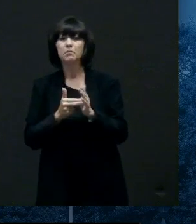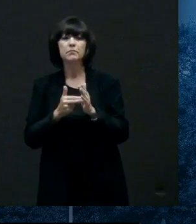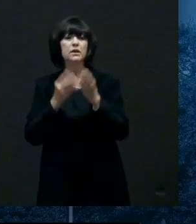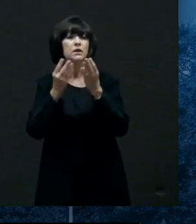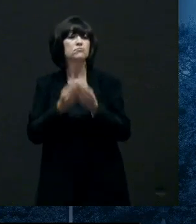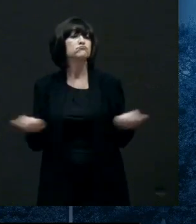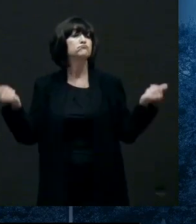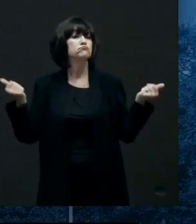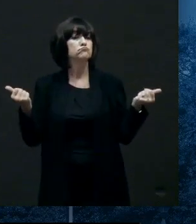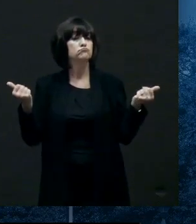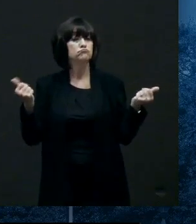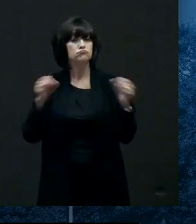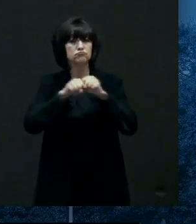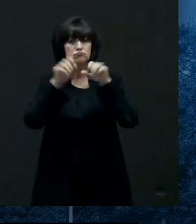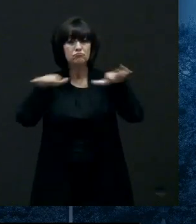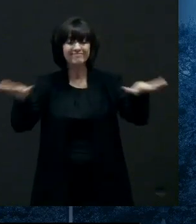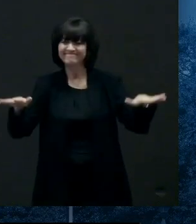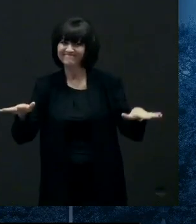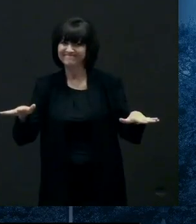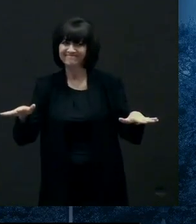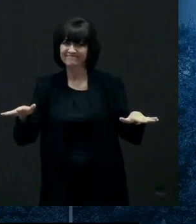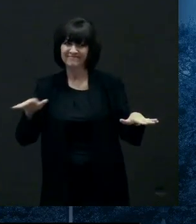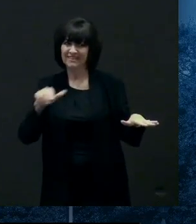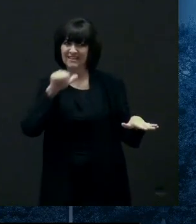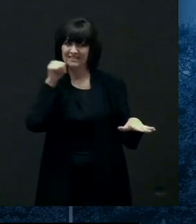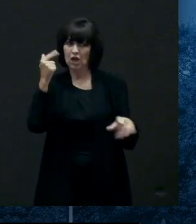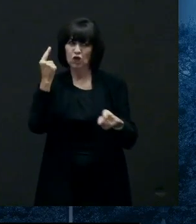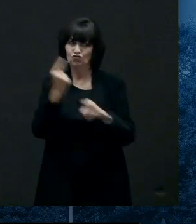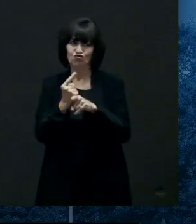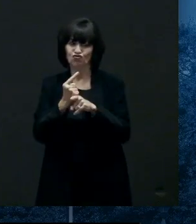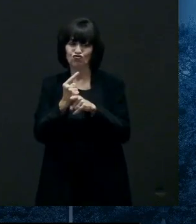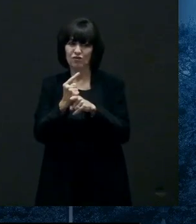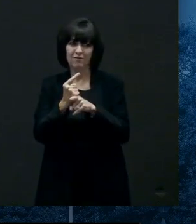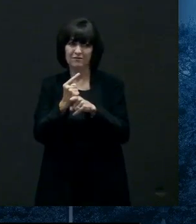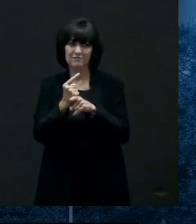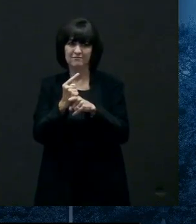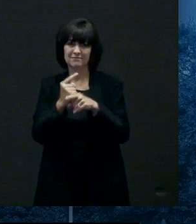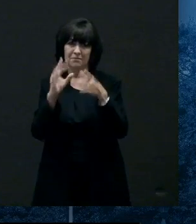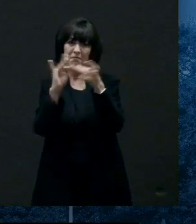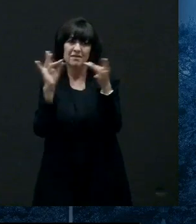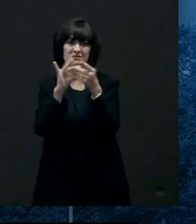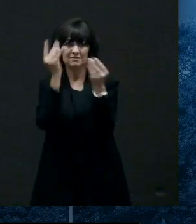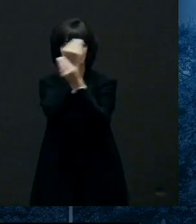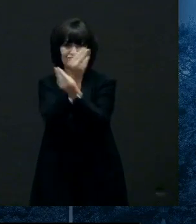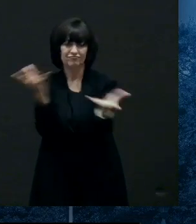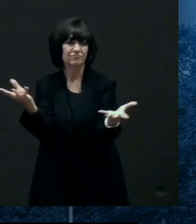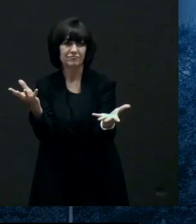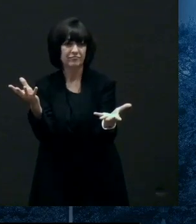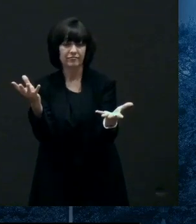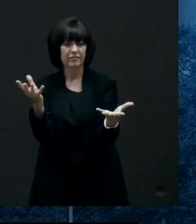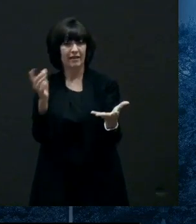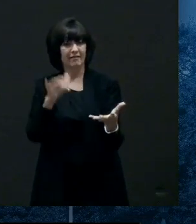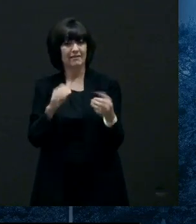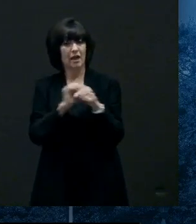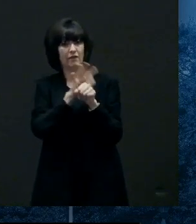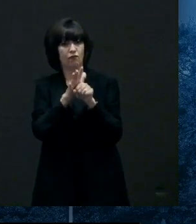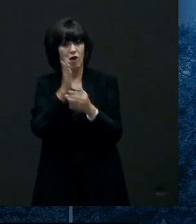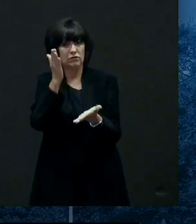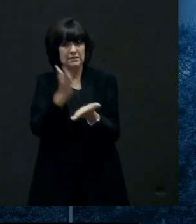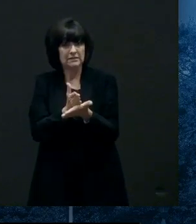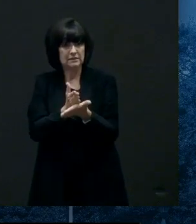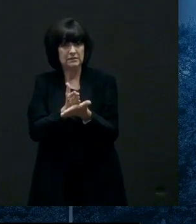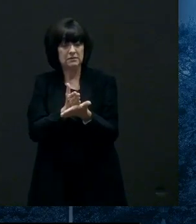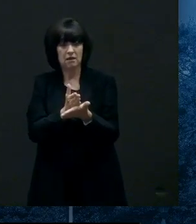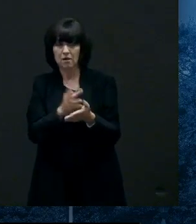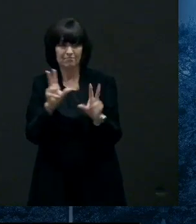our goal to uh stomp out the virus and we can go back to normal now so it's